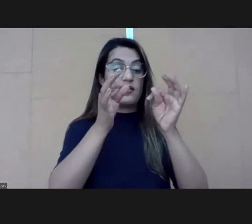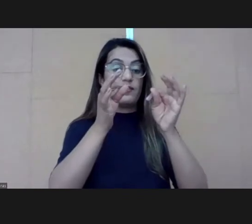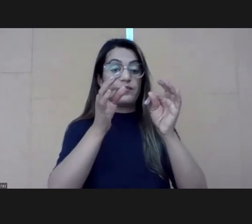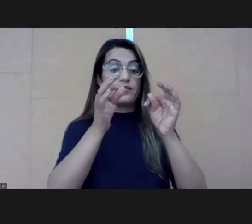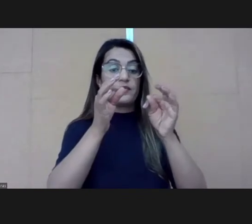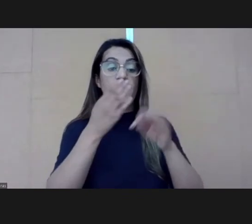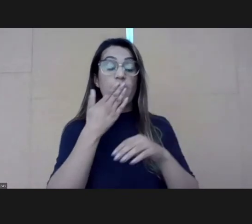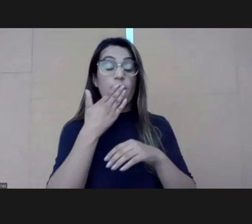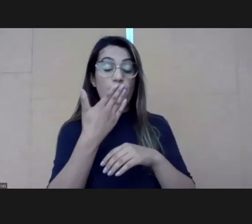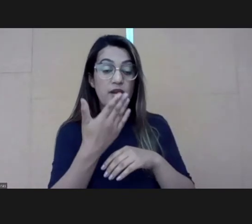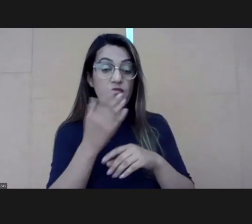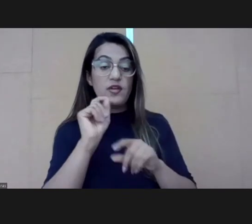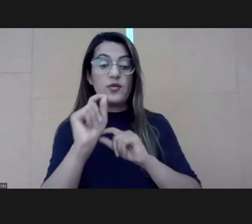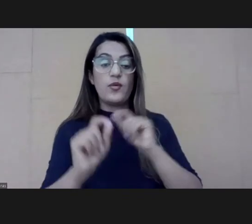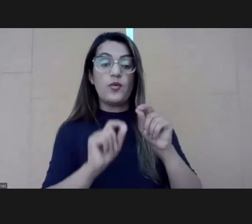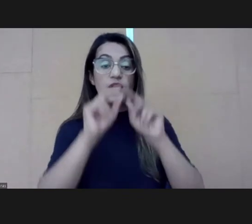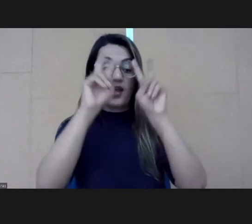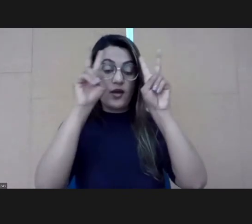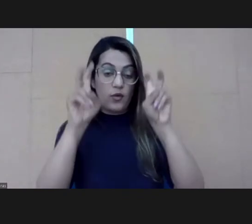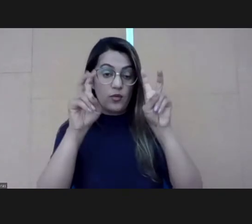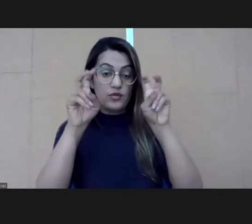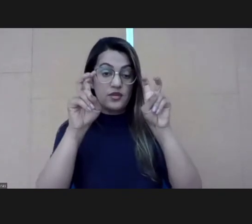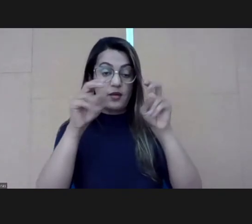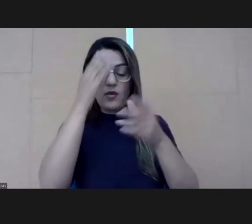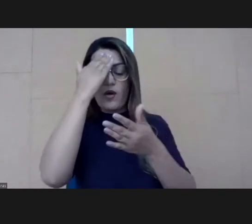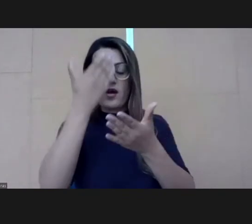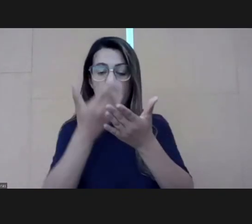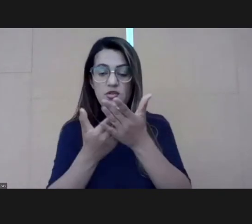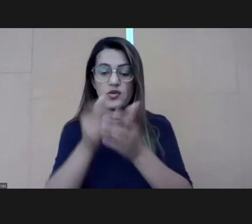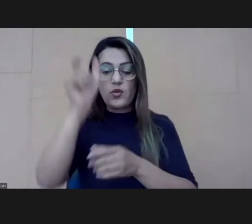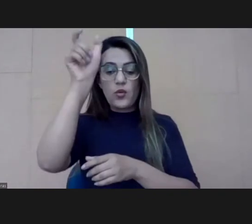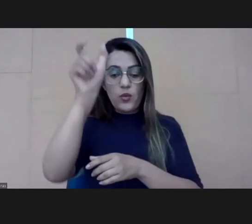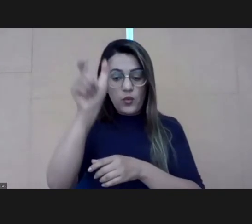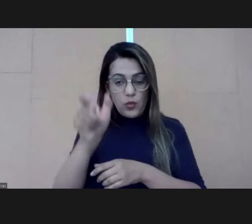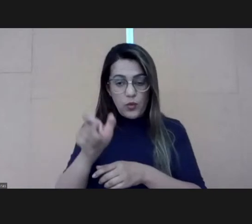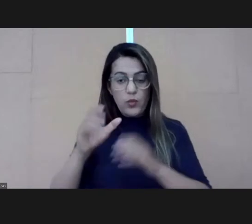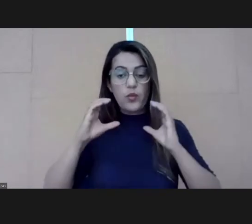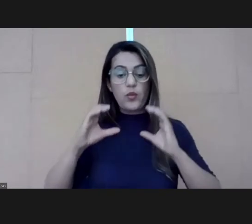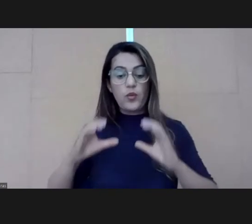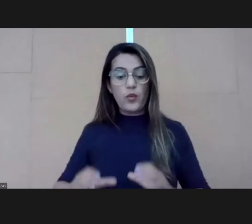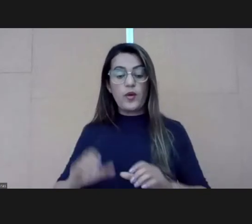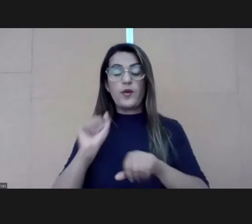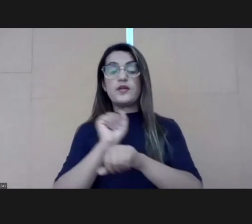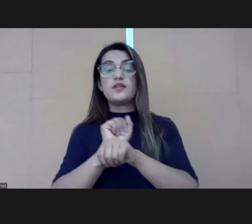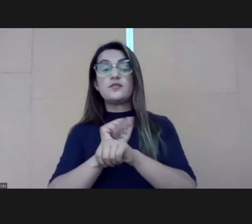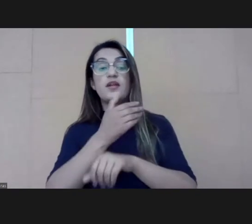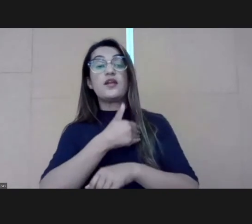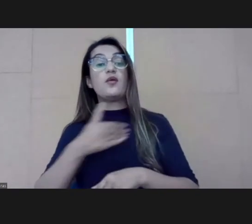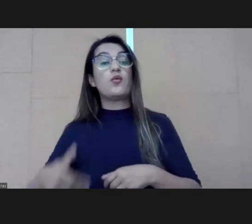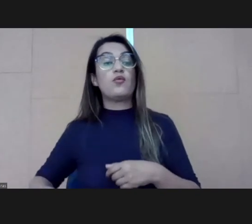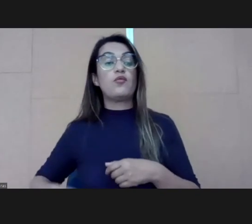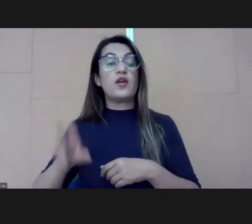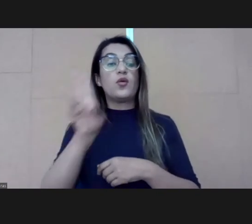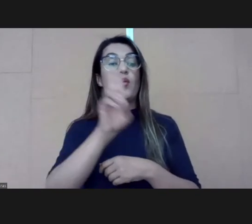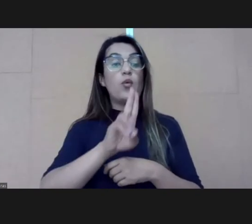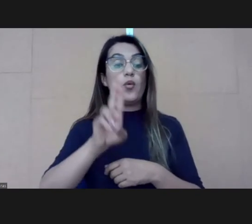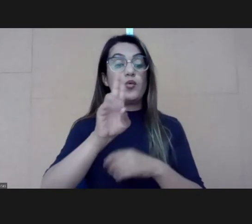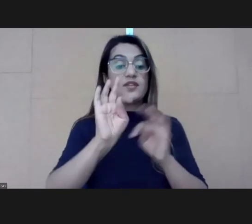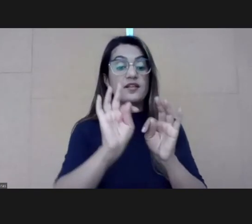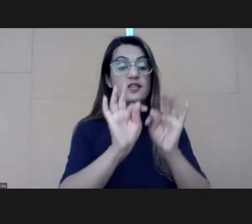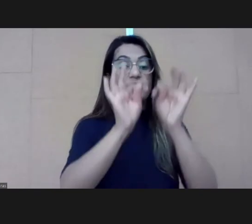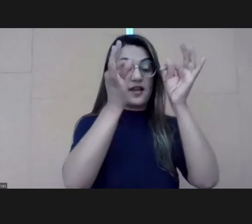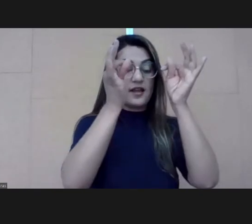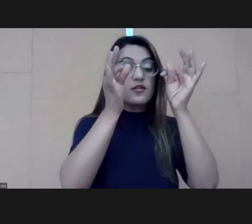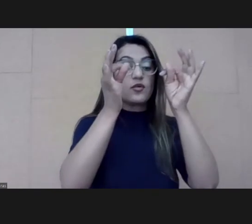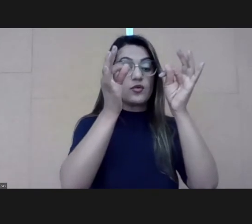citizens expect that governments will use mobile technology, smart phones,